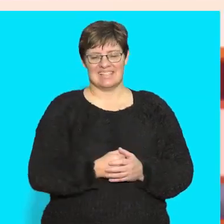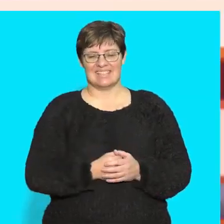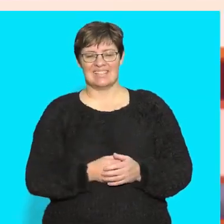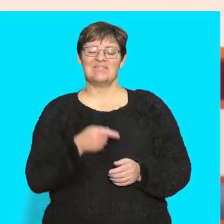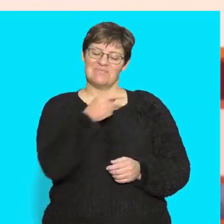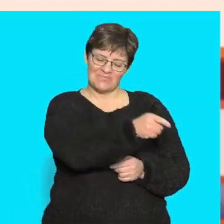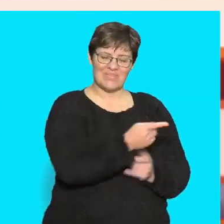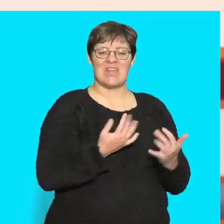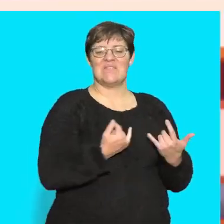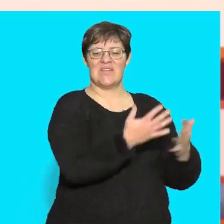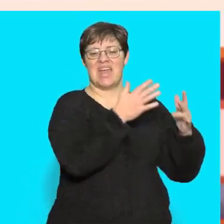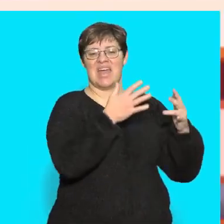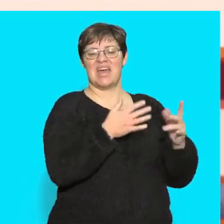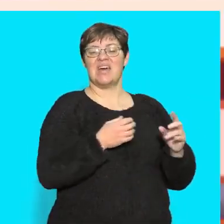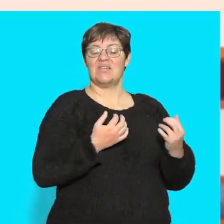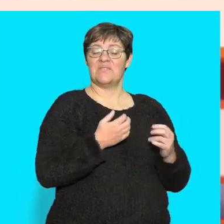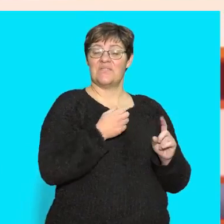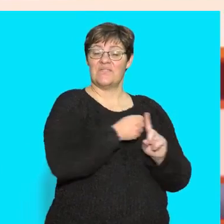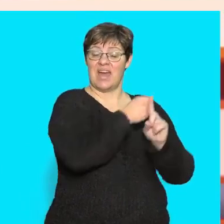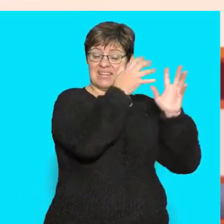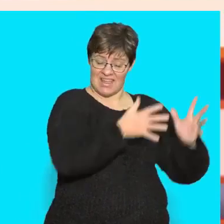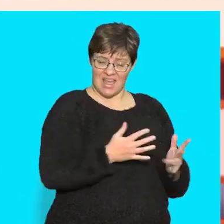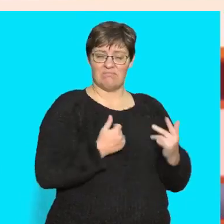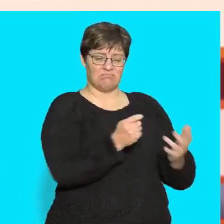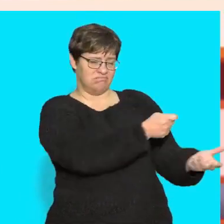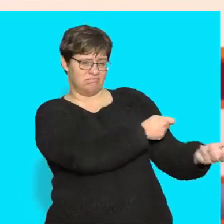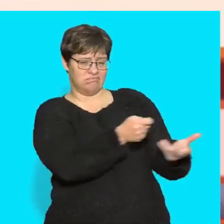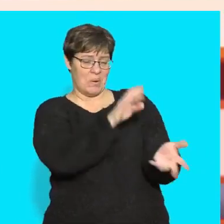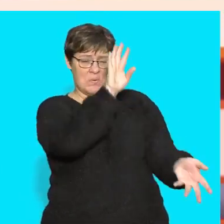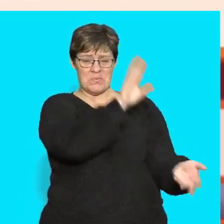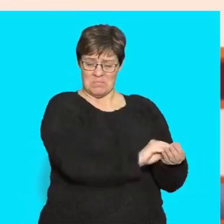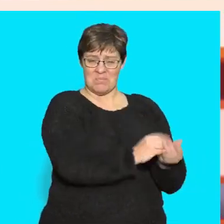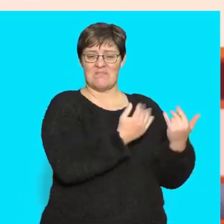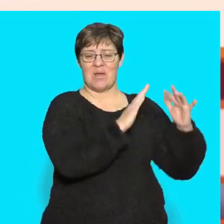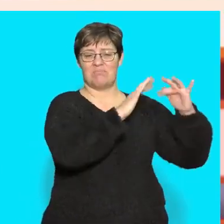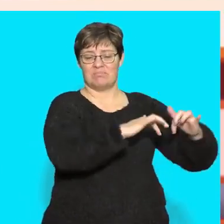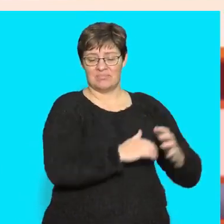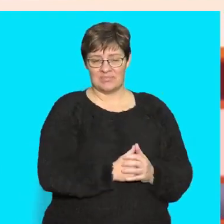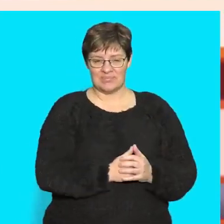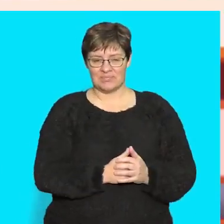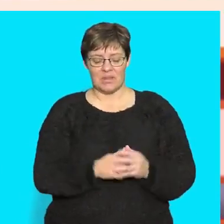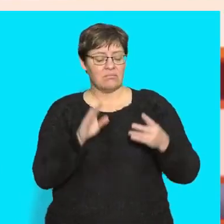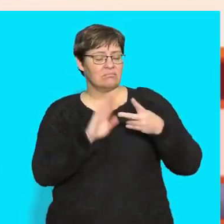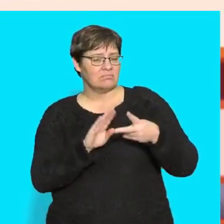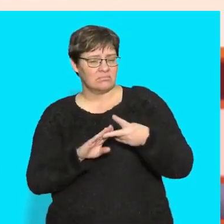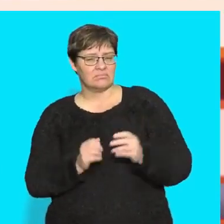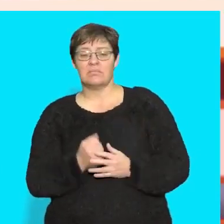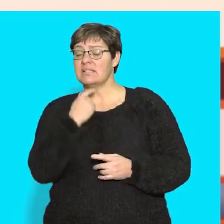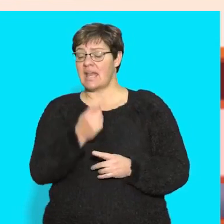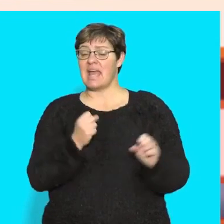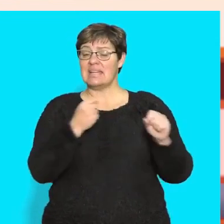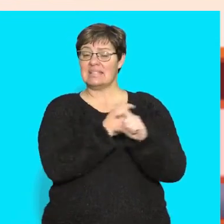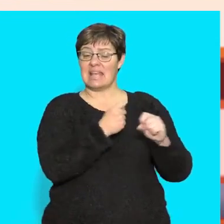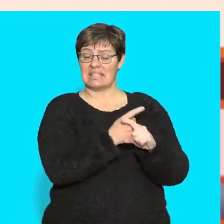Yes, firefighters put out fires. Good, listen to another one. Should I say, the